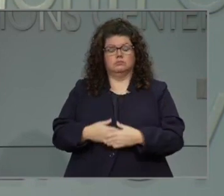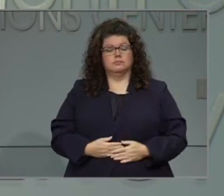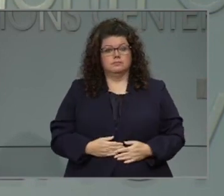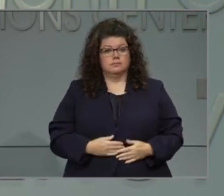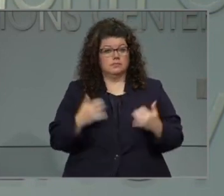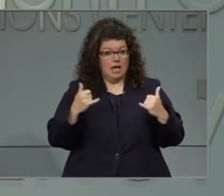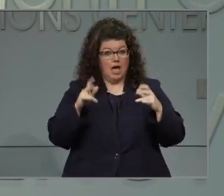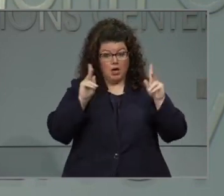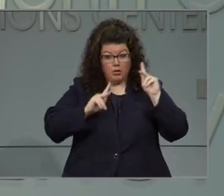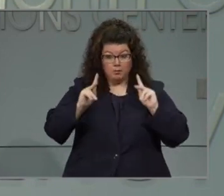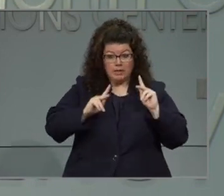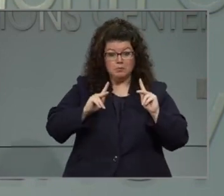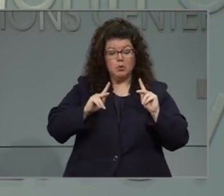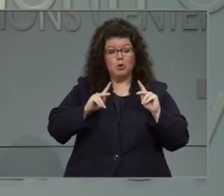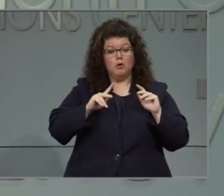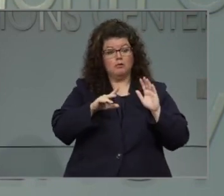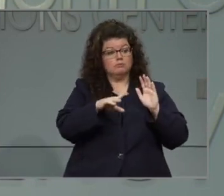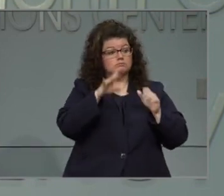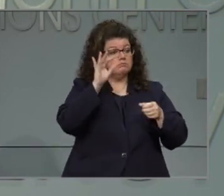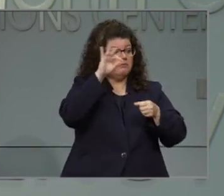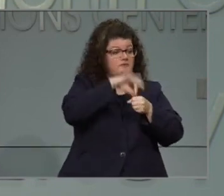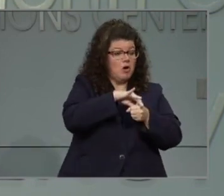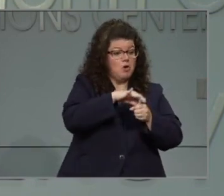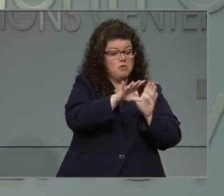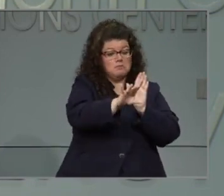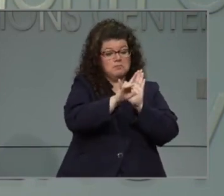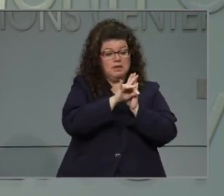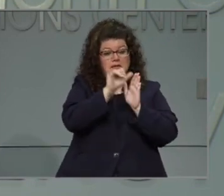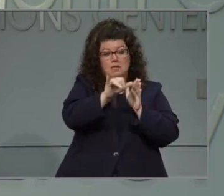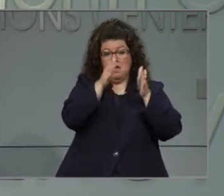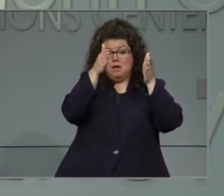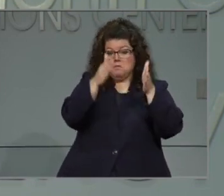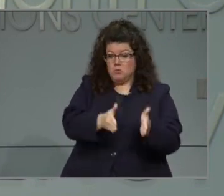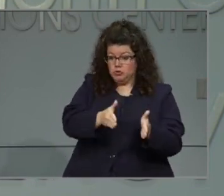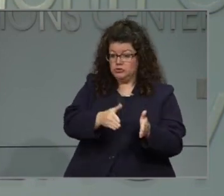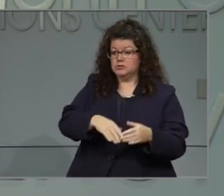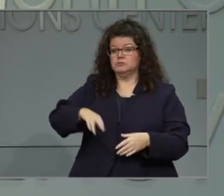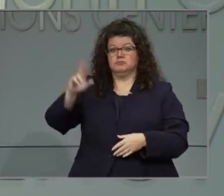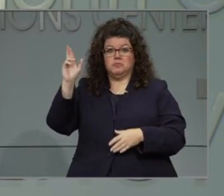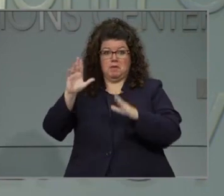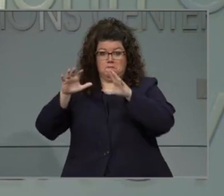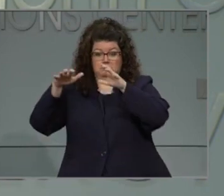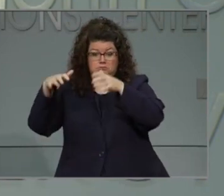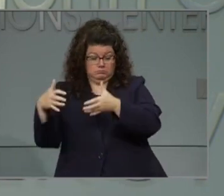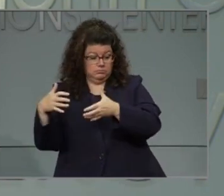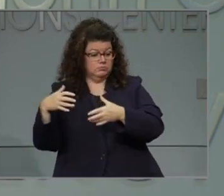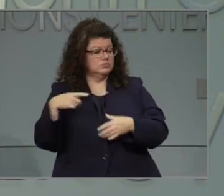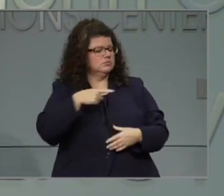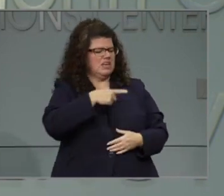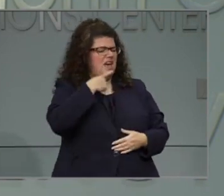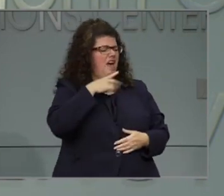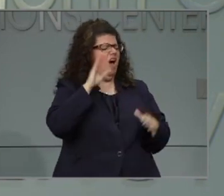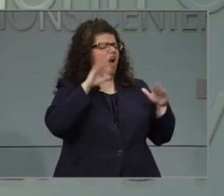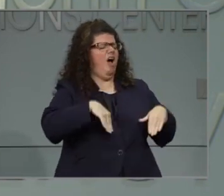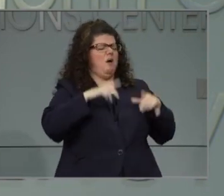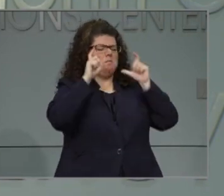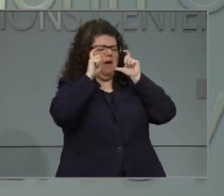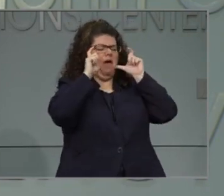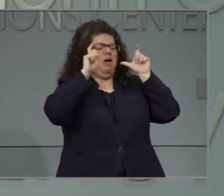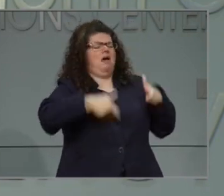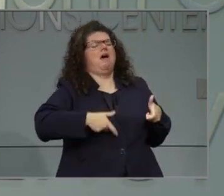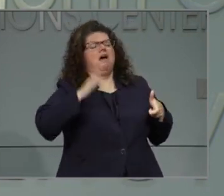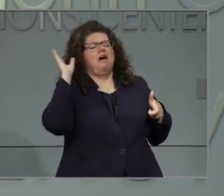people in important policy positions discourage the use of masks, then that becomes part of the problem